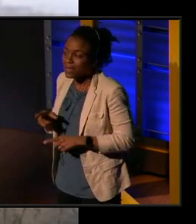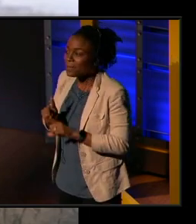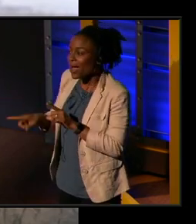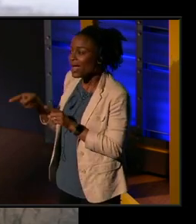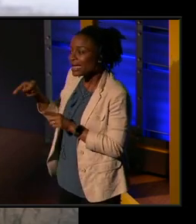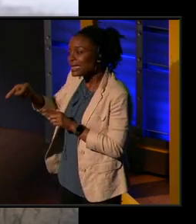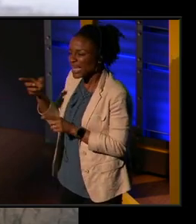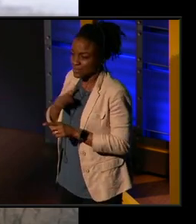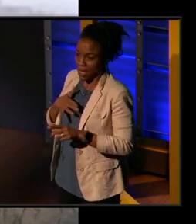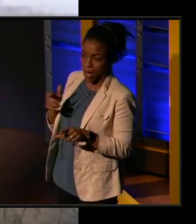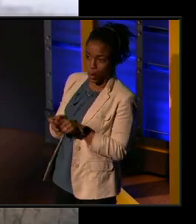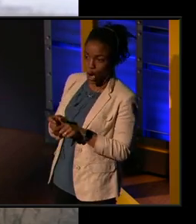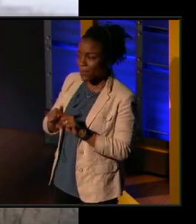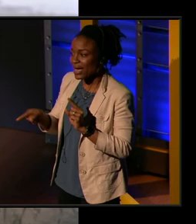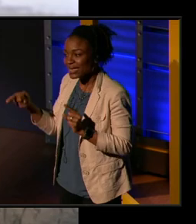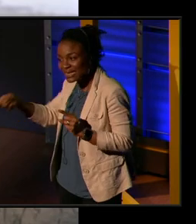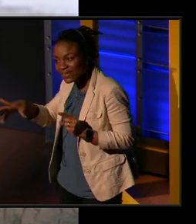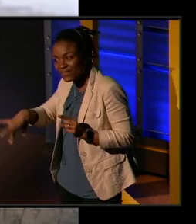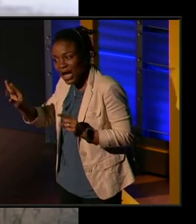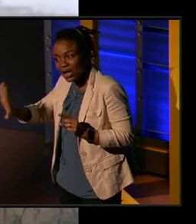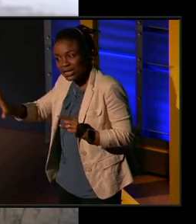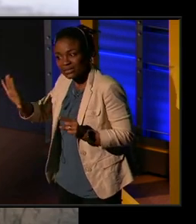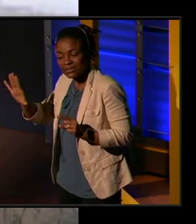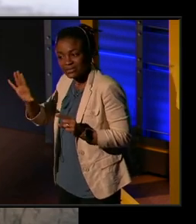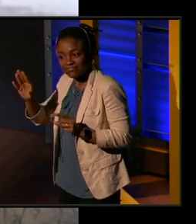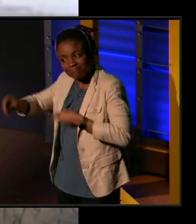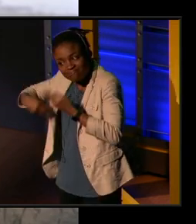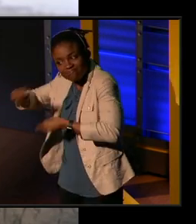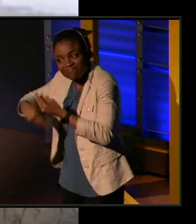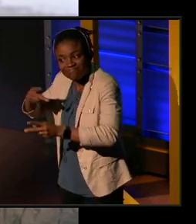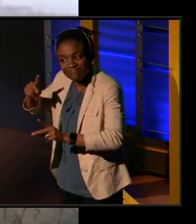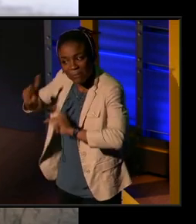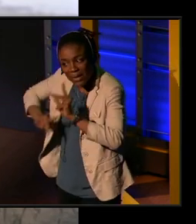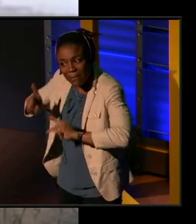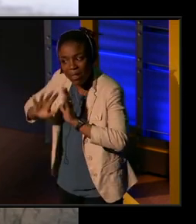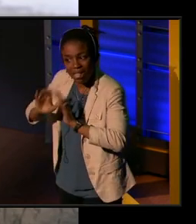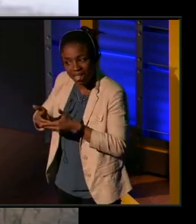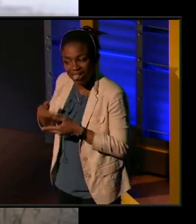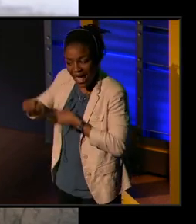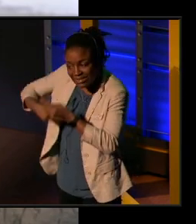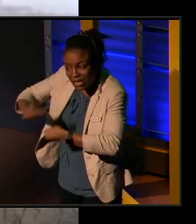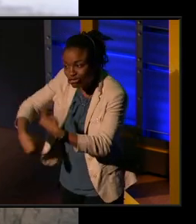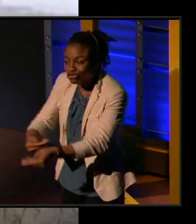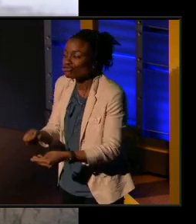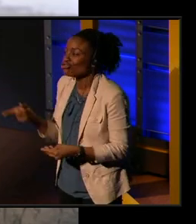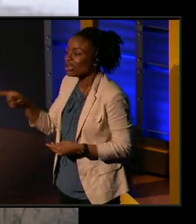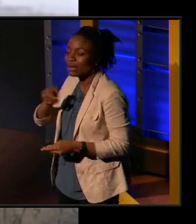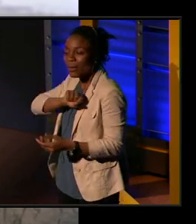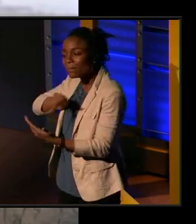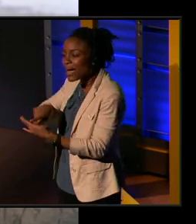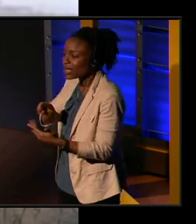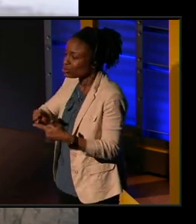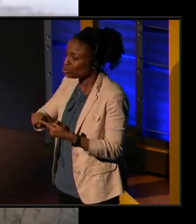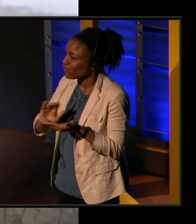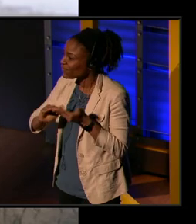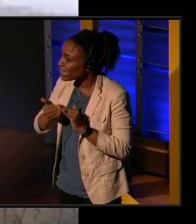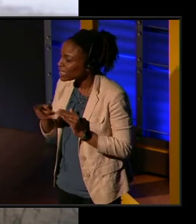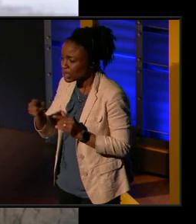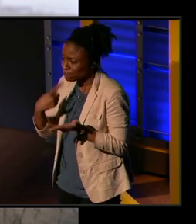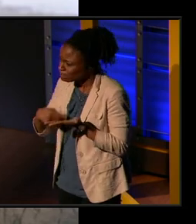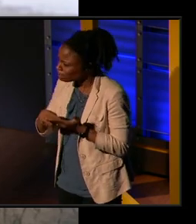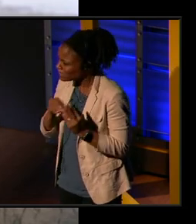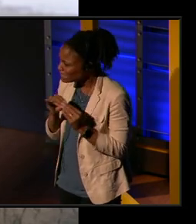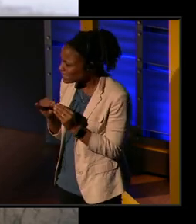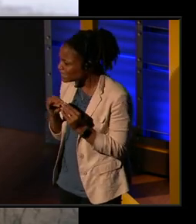his, his ancestor. And he went back to the village that had really been in debate about whether they would